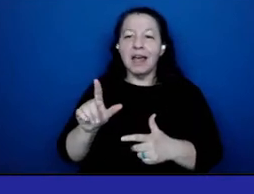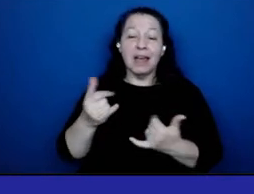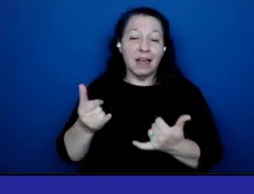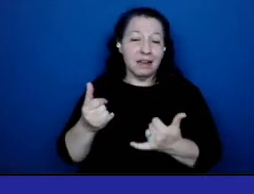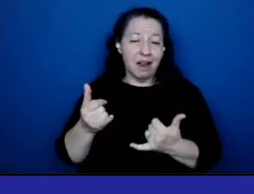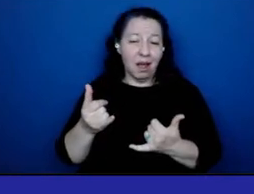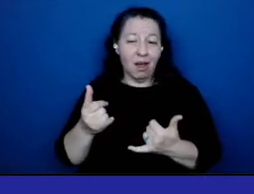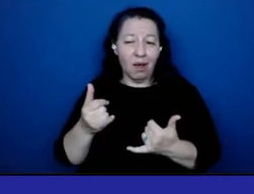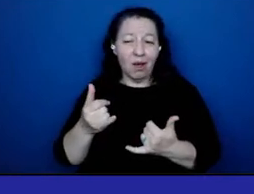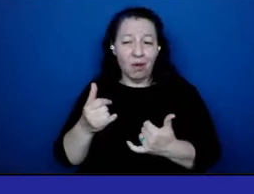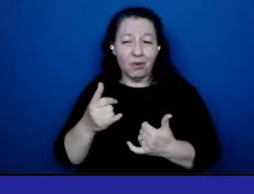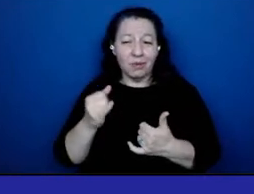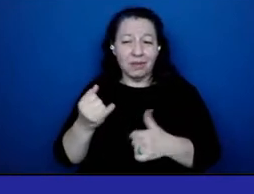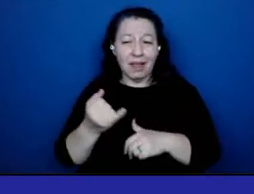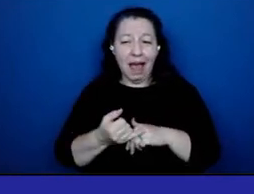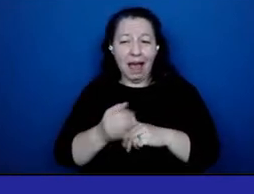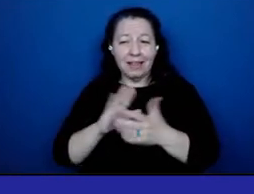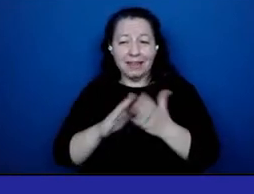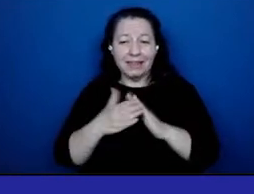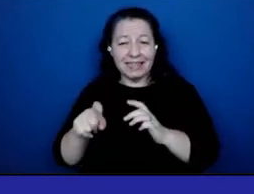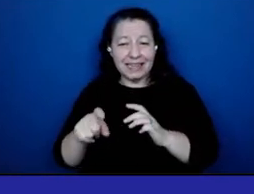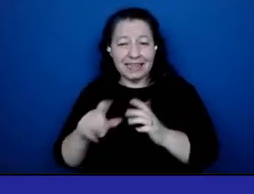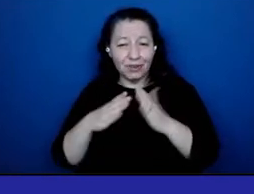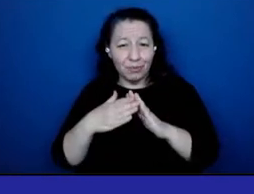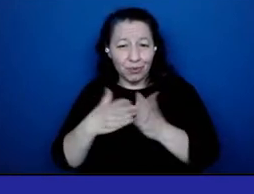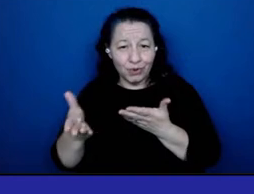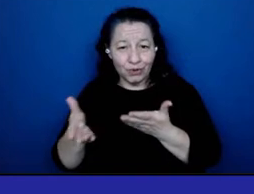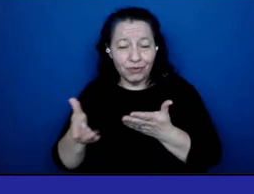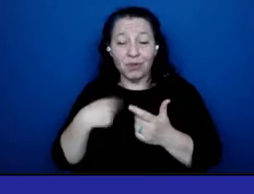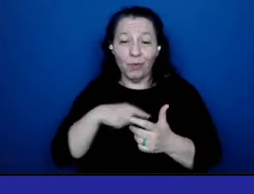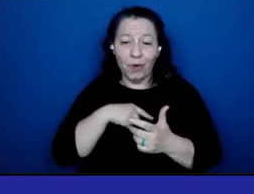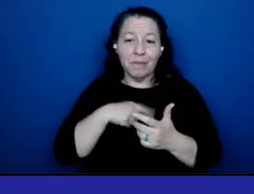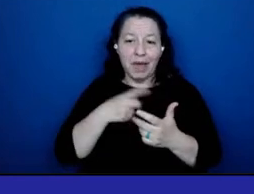been, so we've been continuing expanding and serving the communities there.